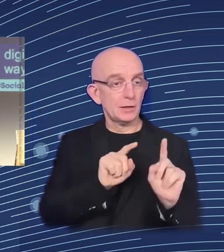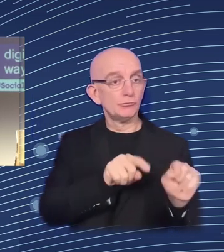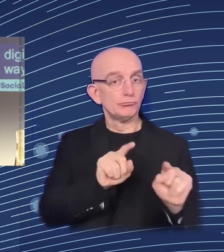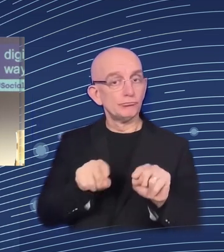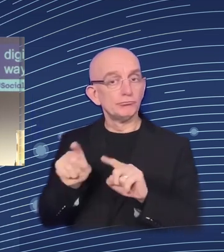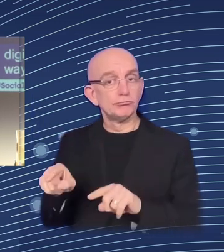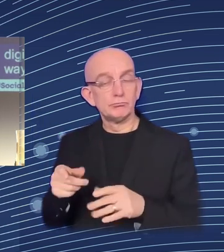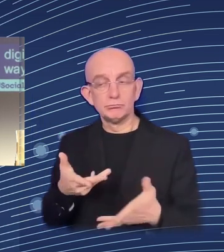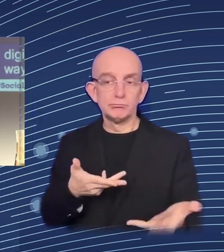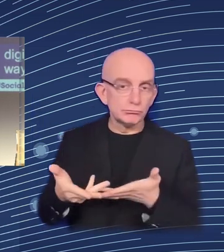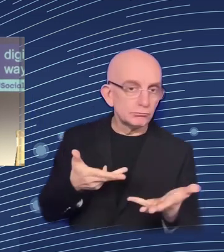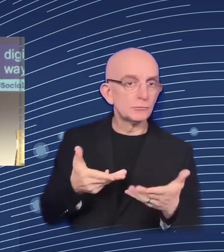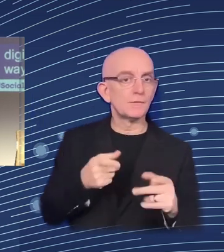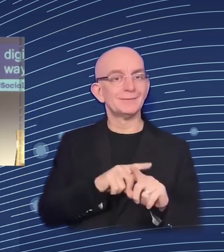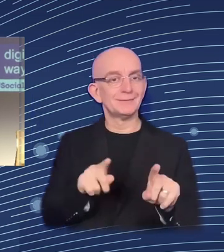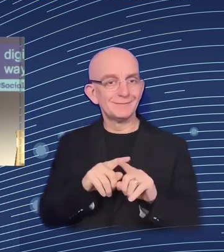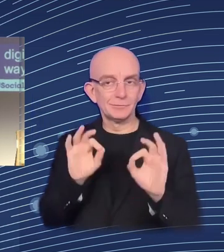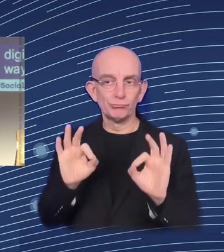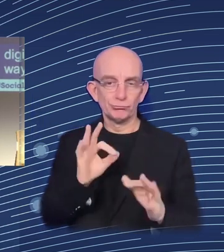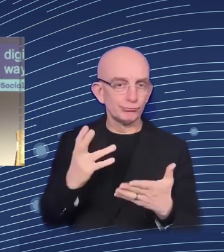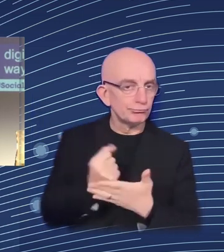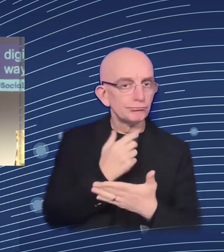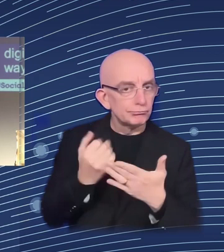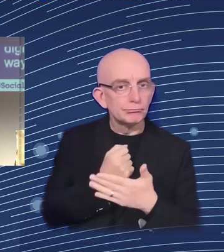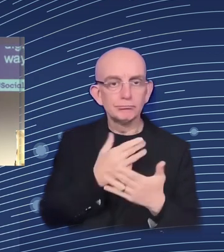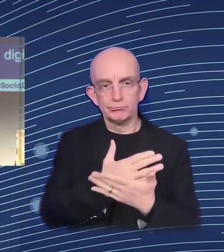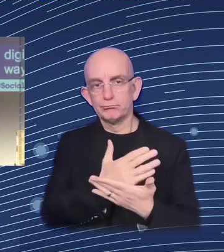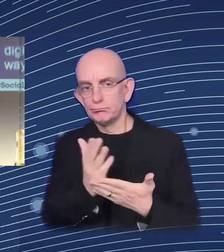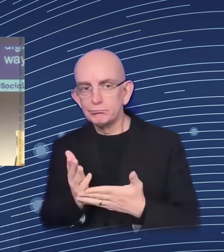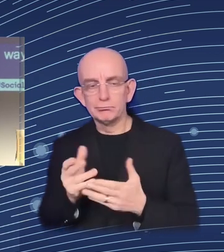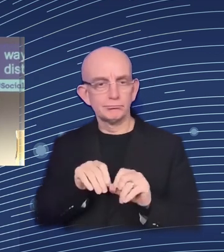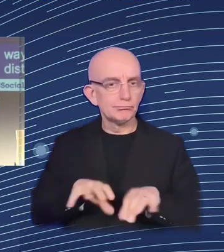and the way these are distributed and the by the government.